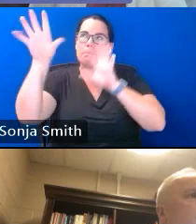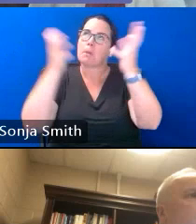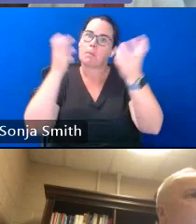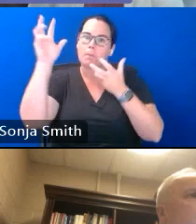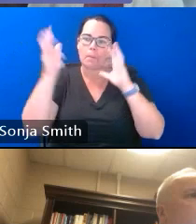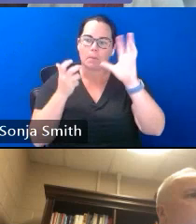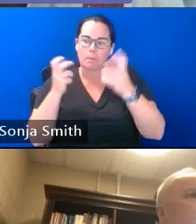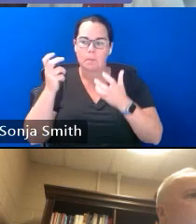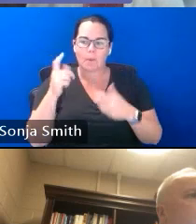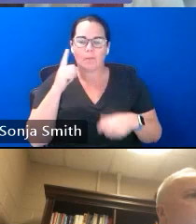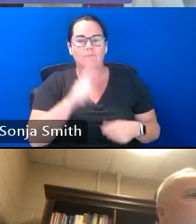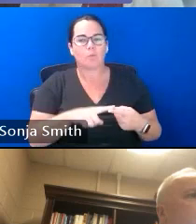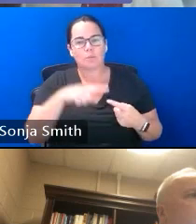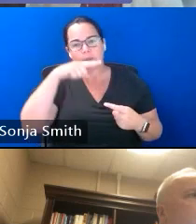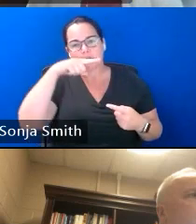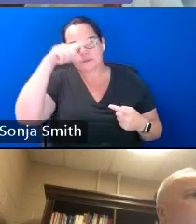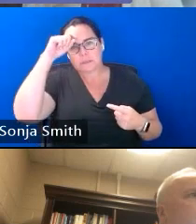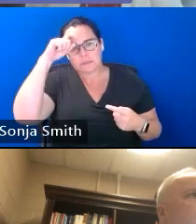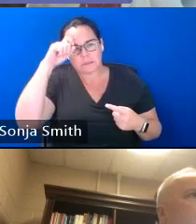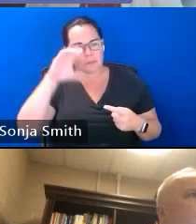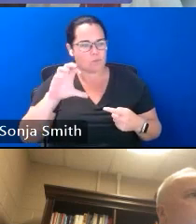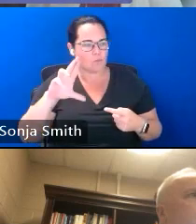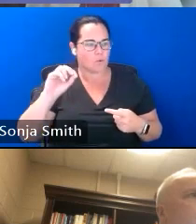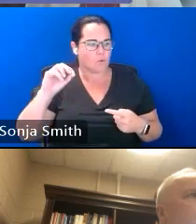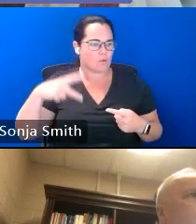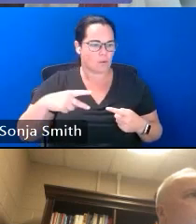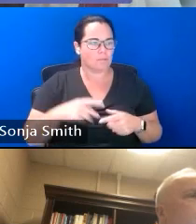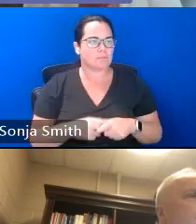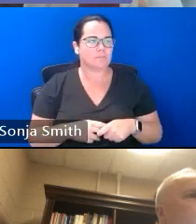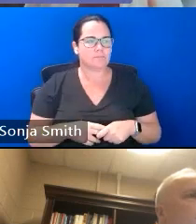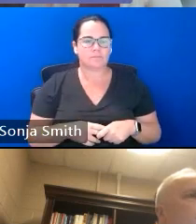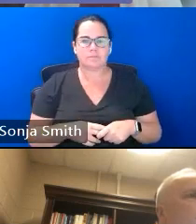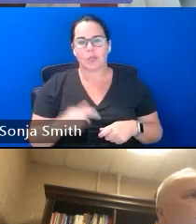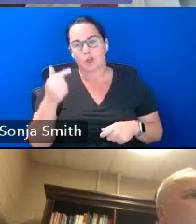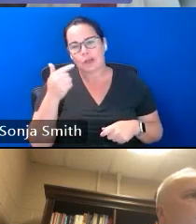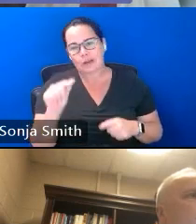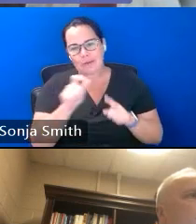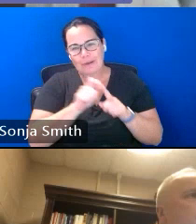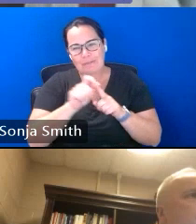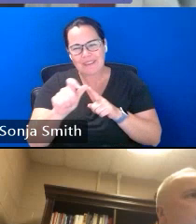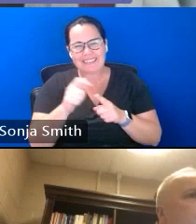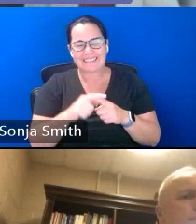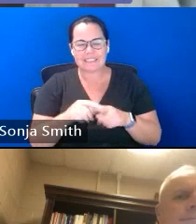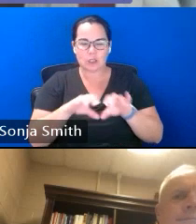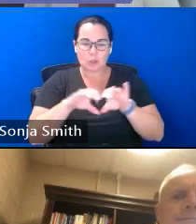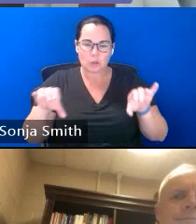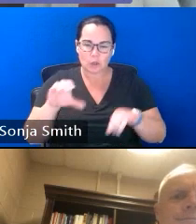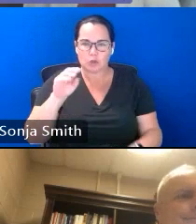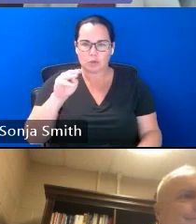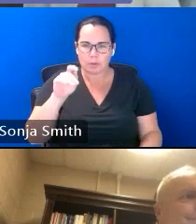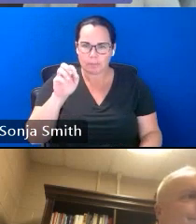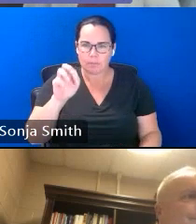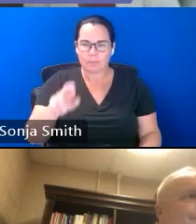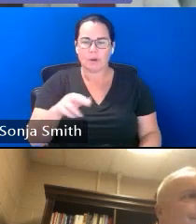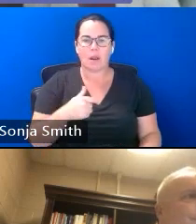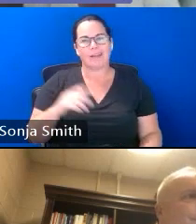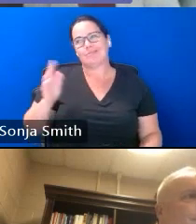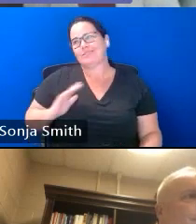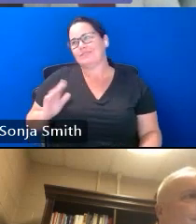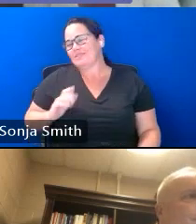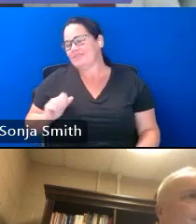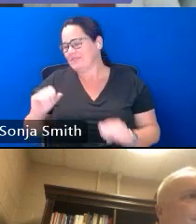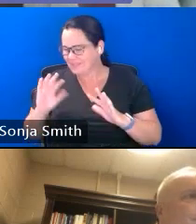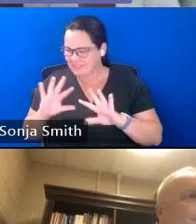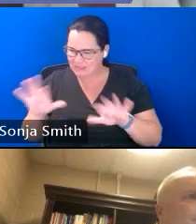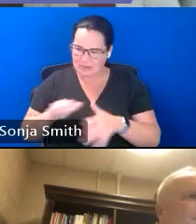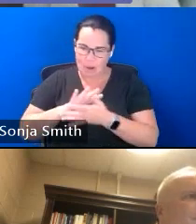crops and things like that green beans and cucumbers and i used to work in migrant education so i could list off all of the different